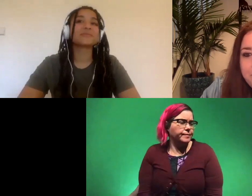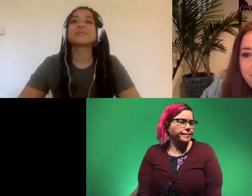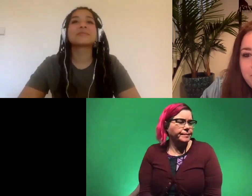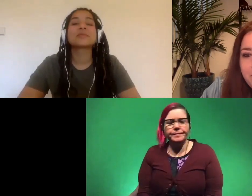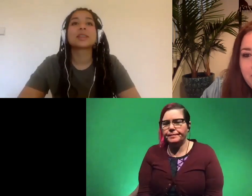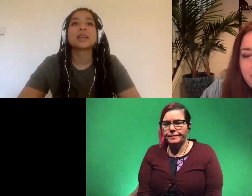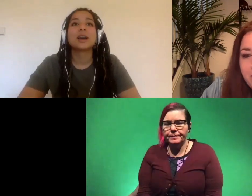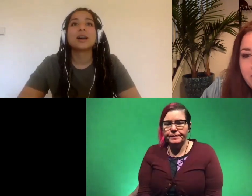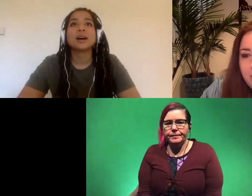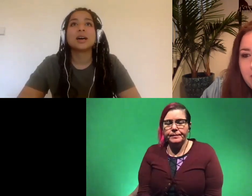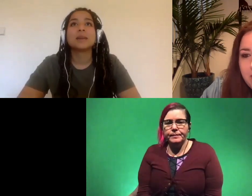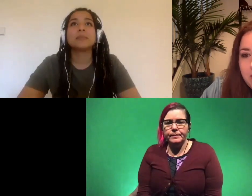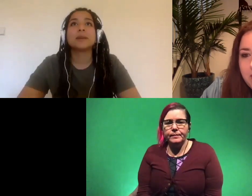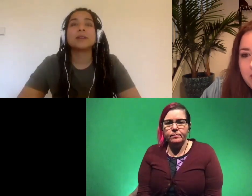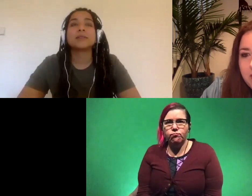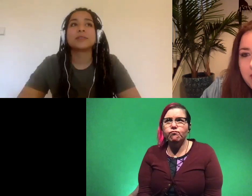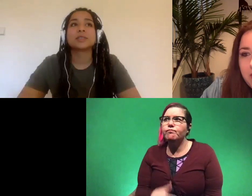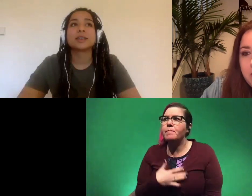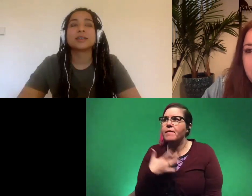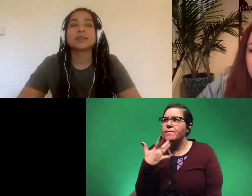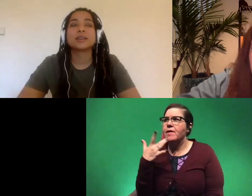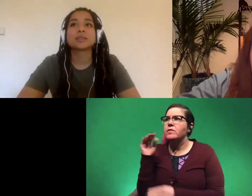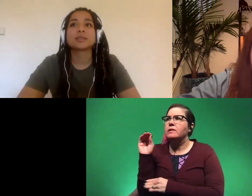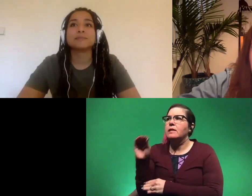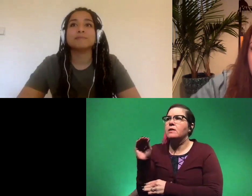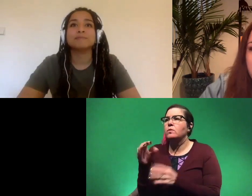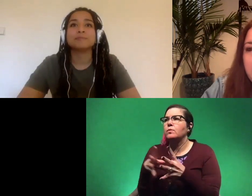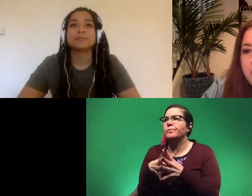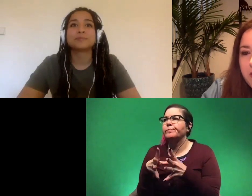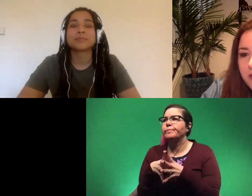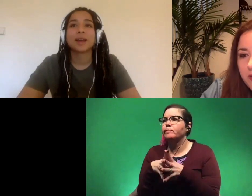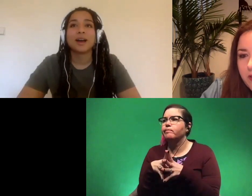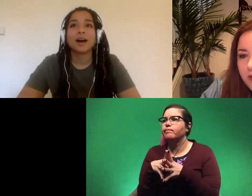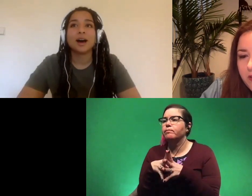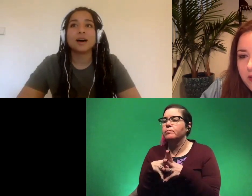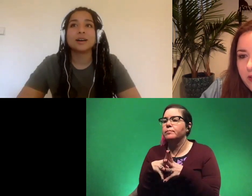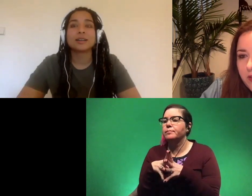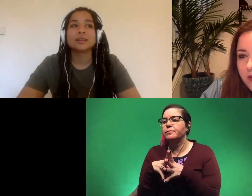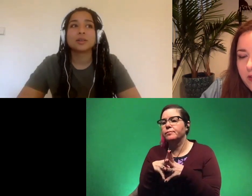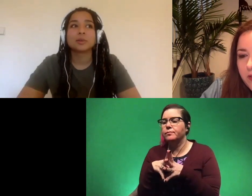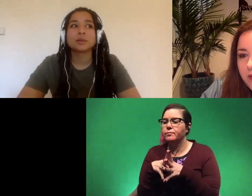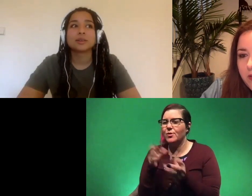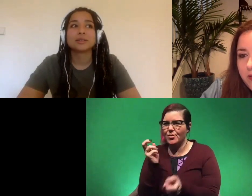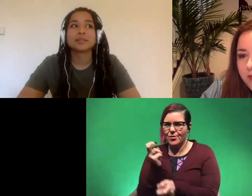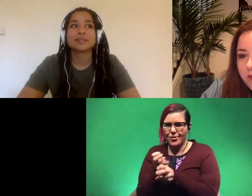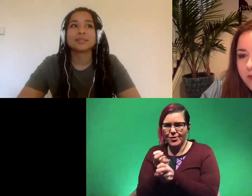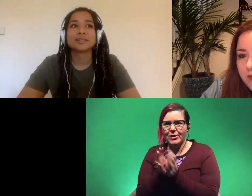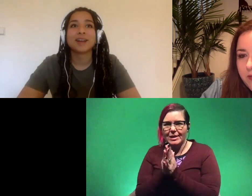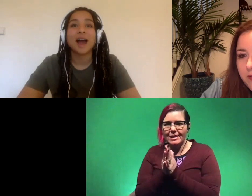uh my favorite dinosaurs um uh that's a hard one